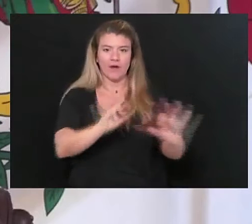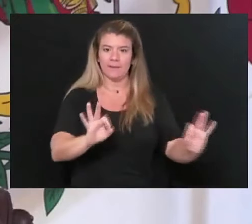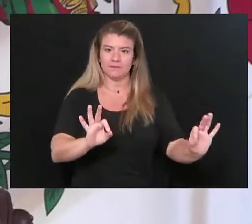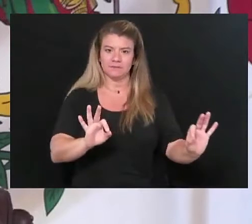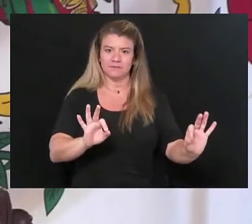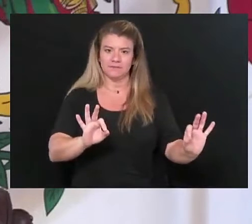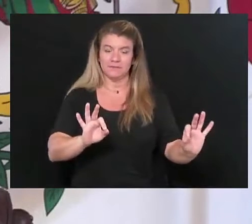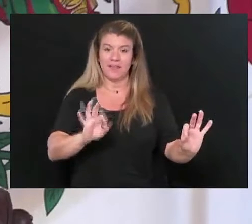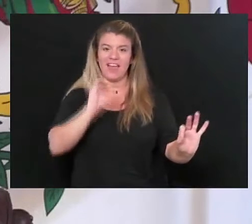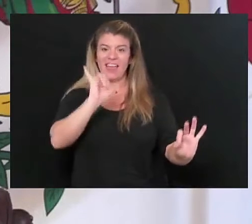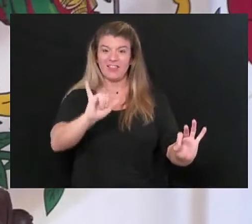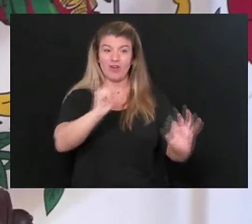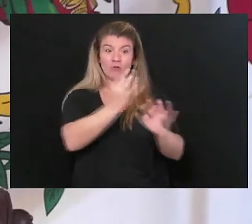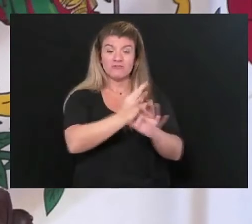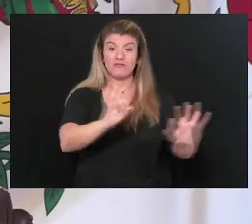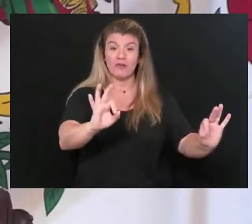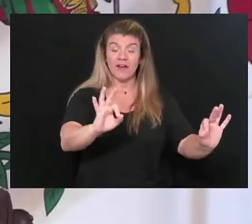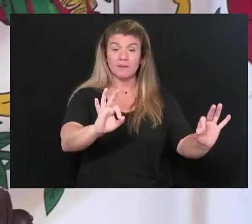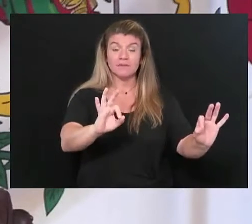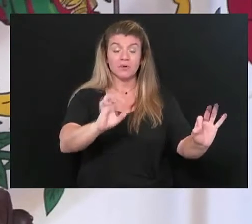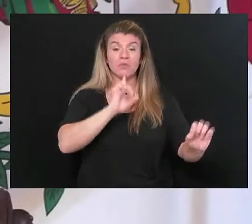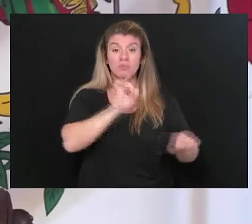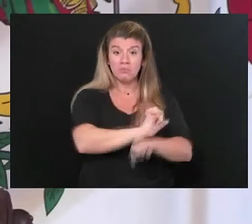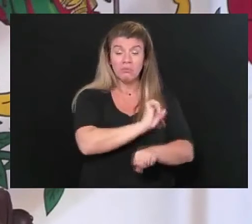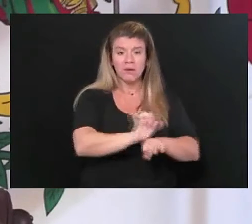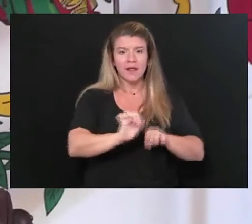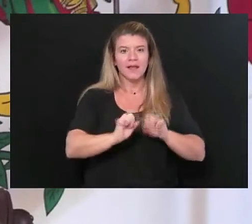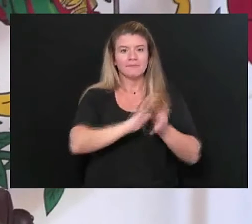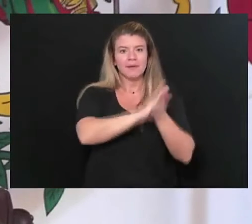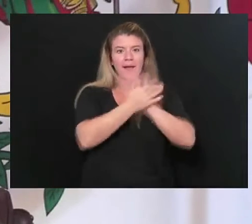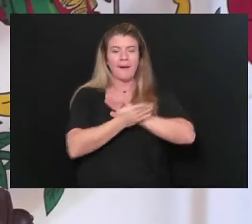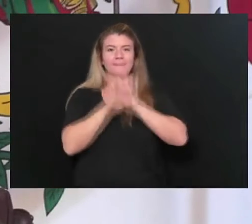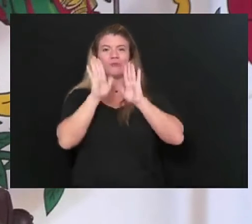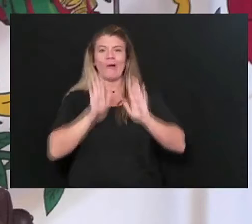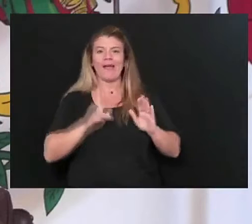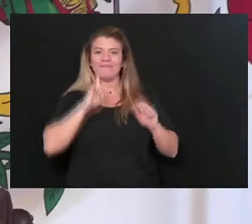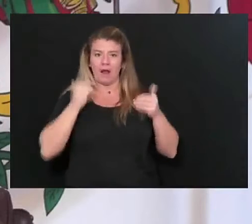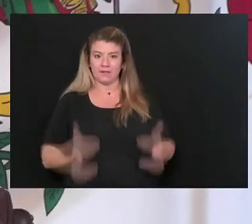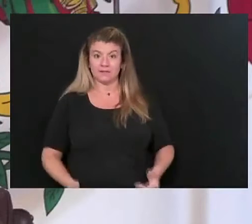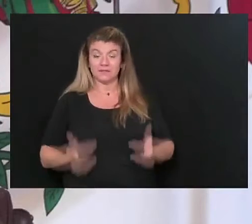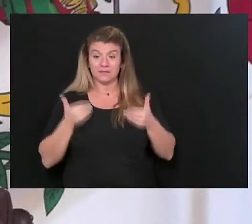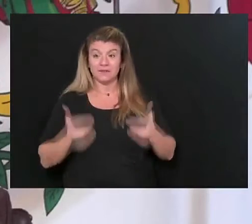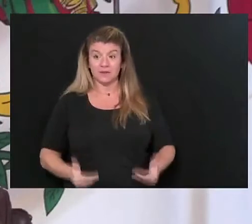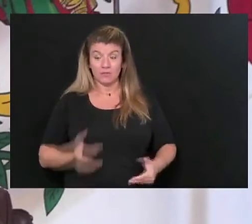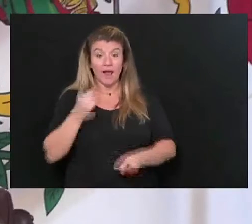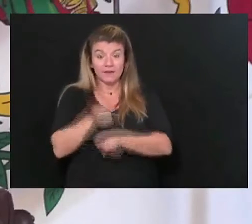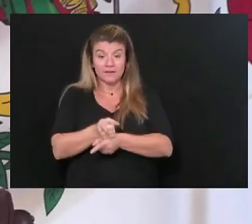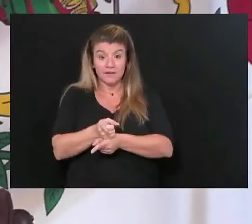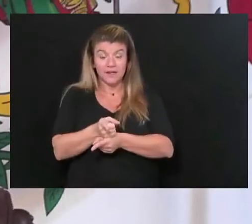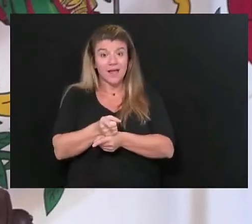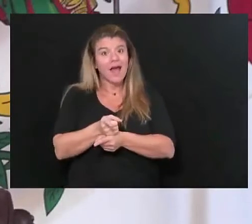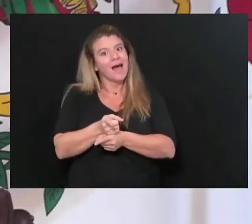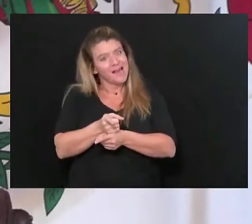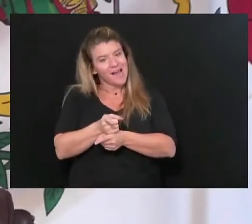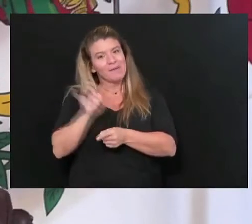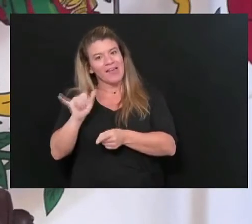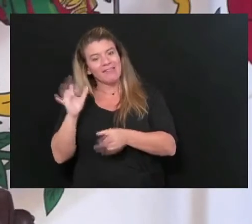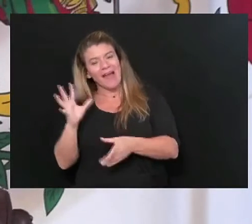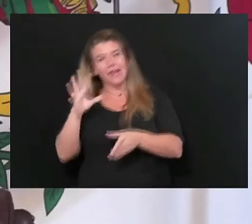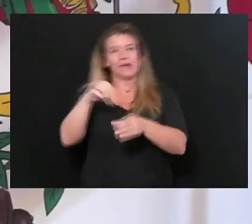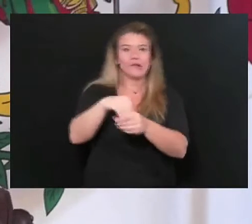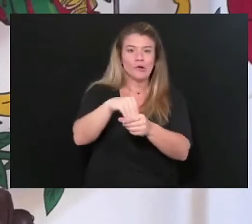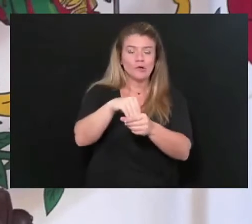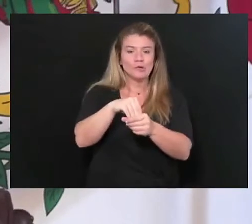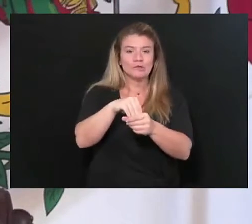us and it continues to make us great in every single way. And with that, it can be